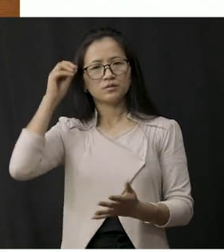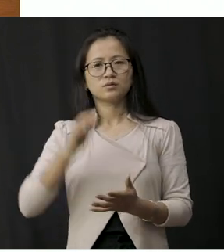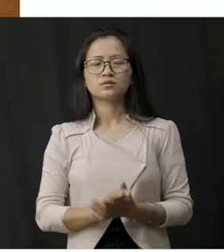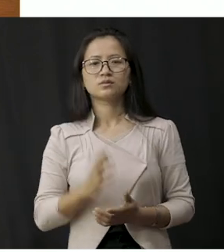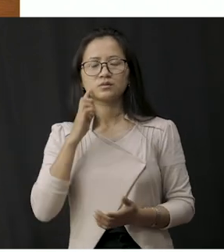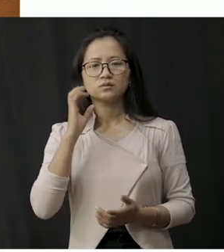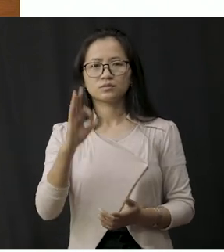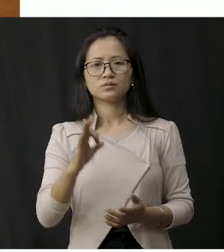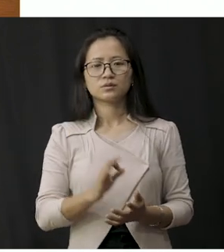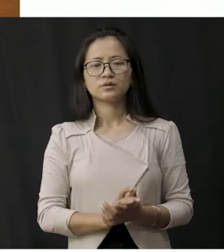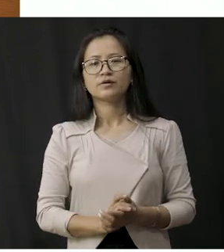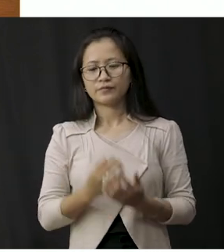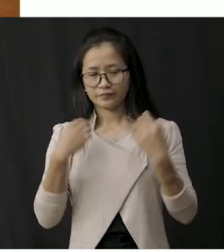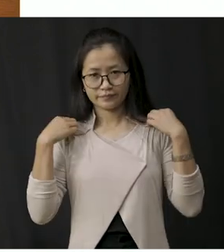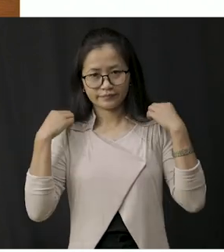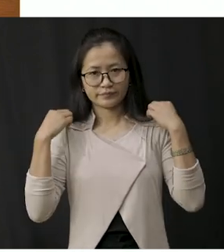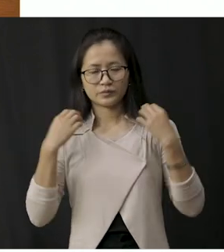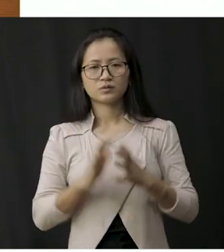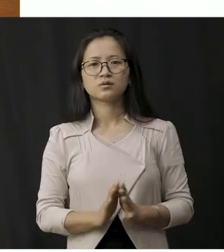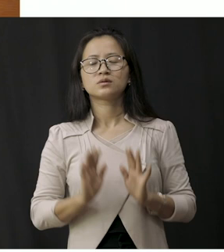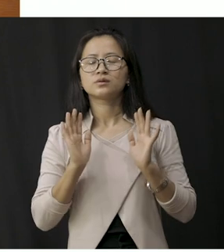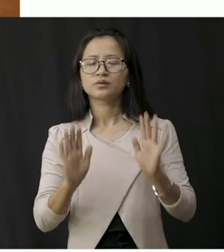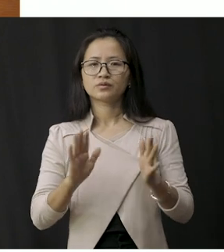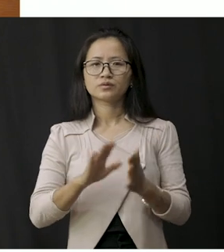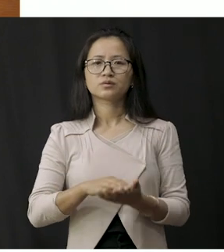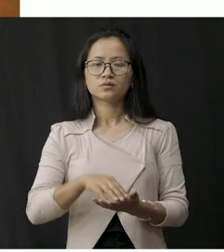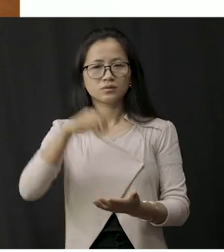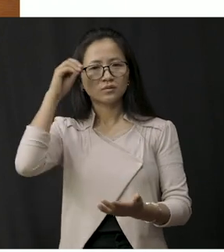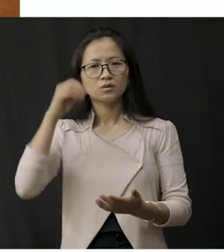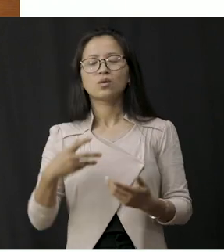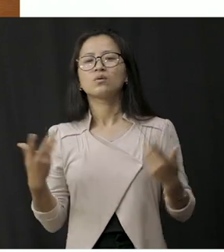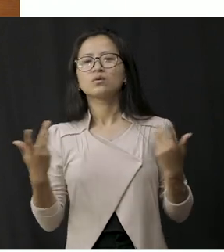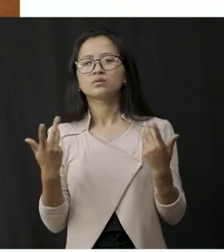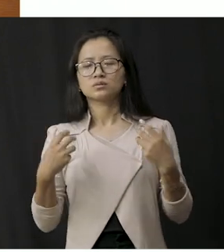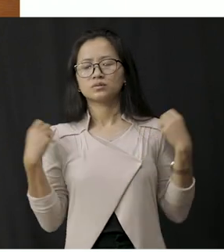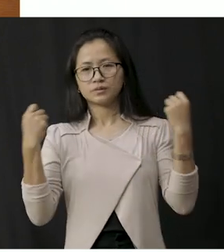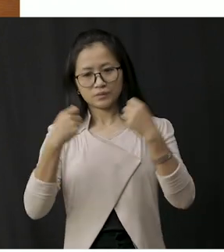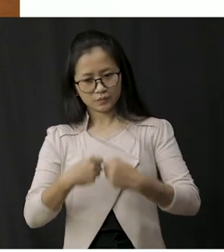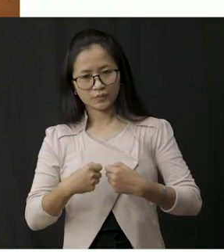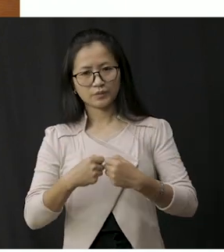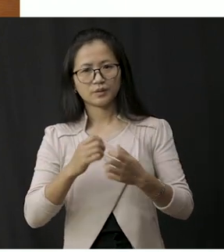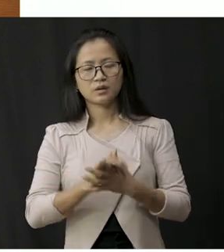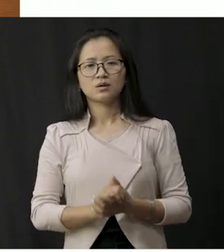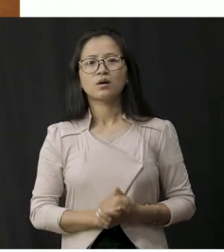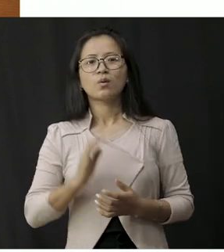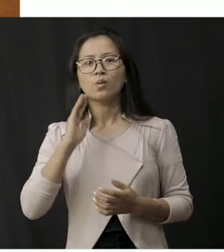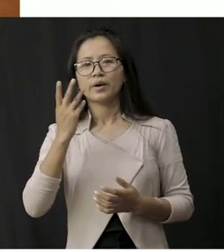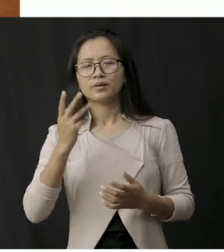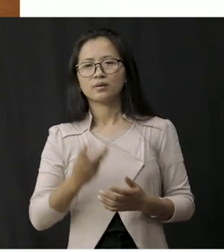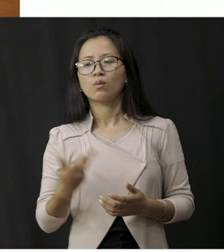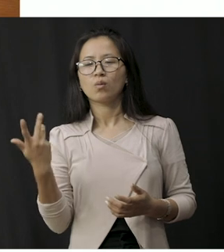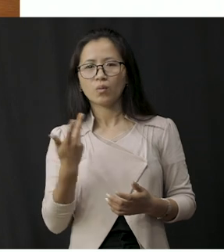the importance of clothes we have also learned what clothes we should wear when